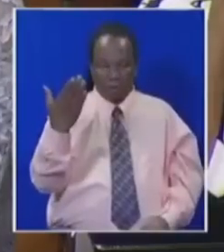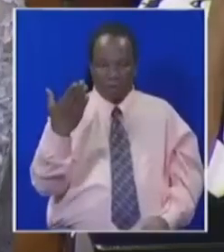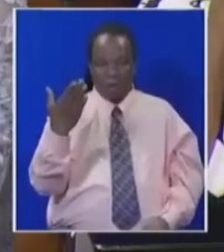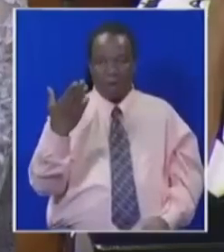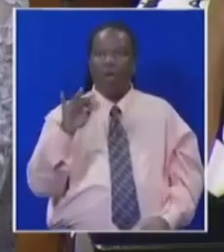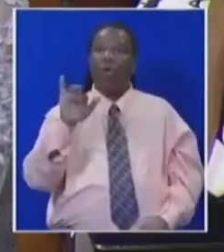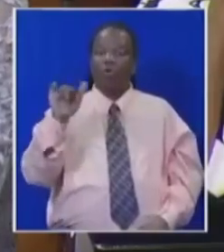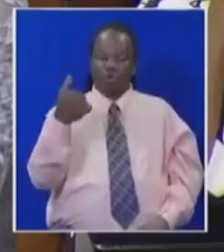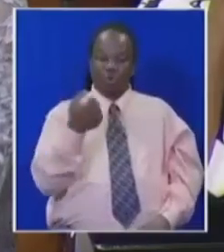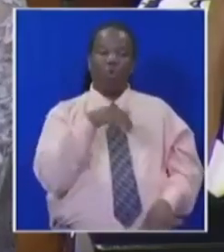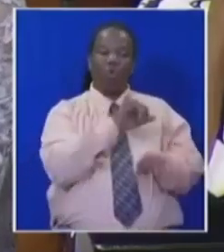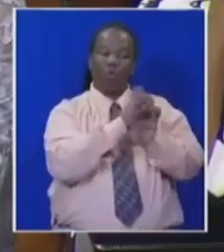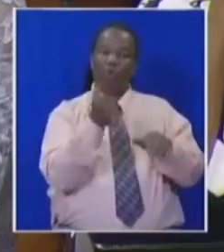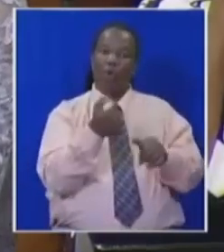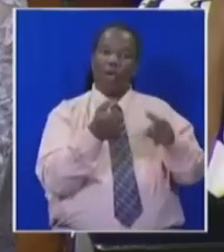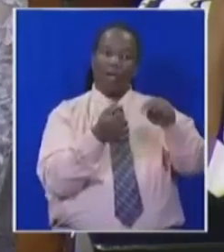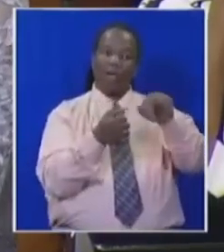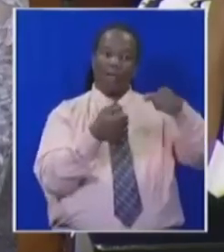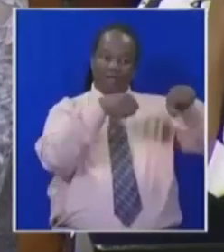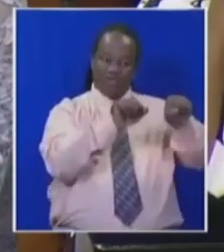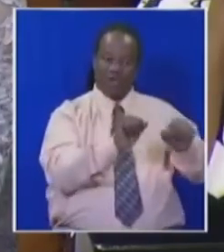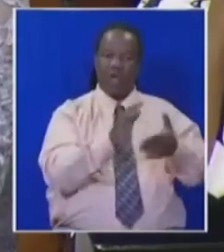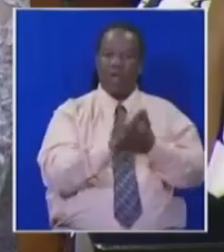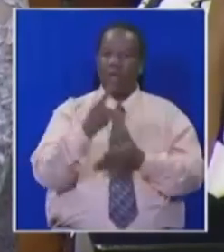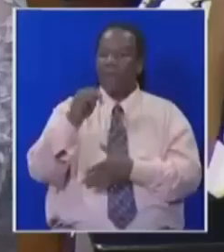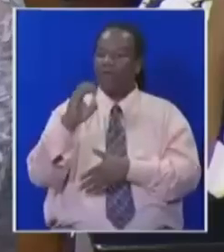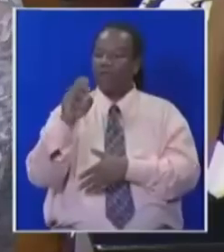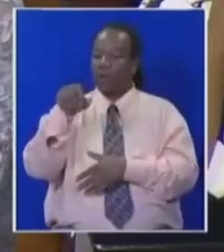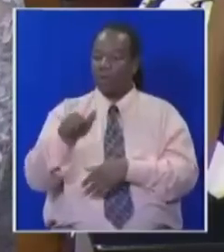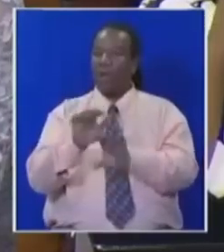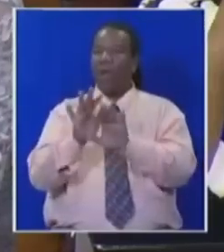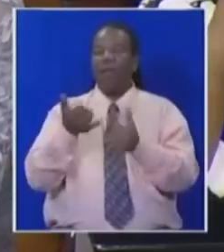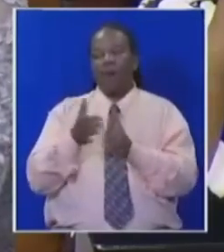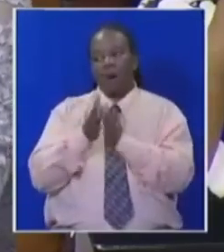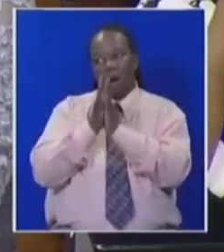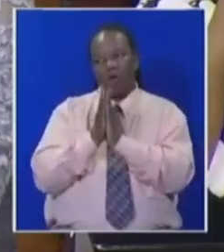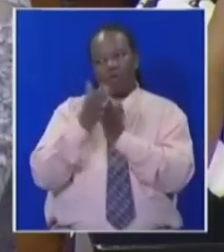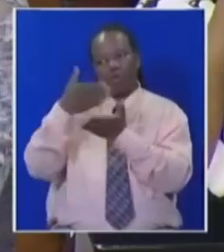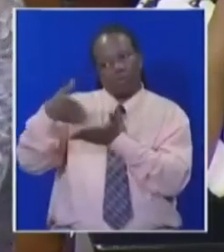-chairing is a joint we will now ask you to leave the chamber honorable malema